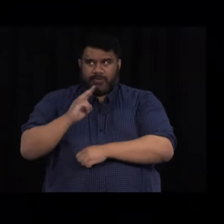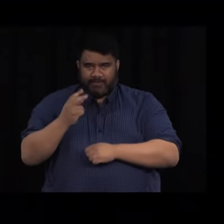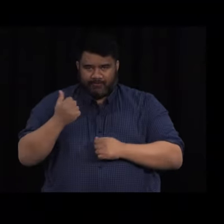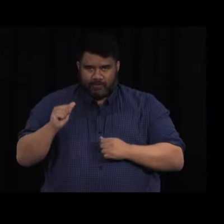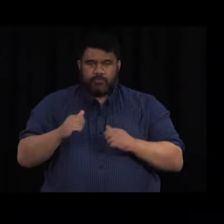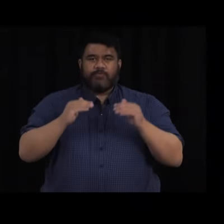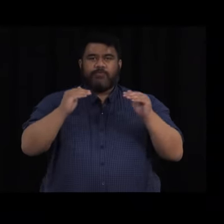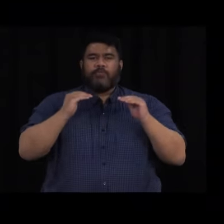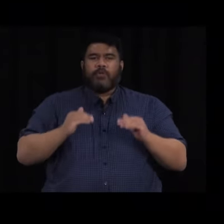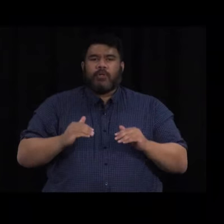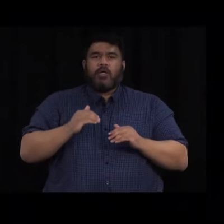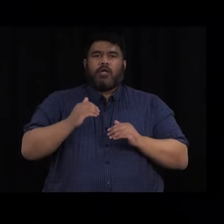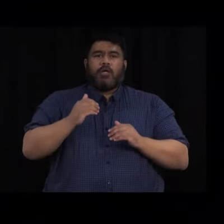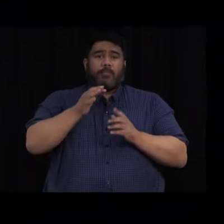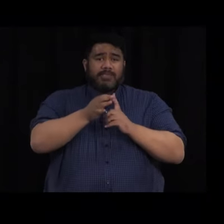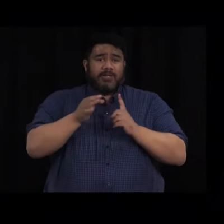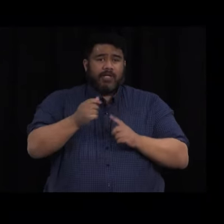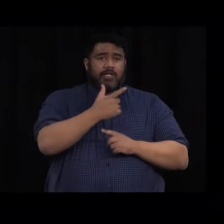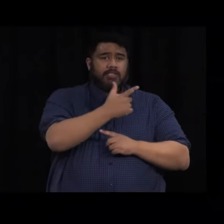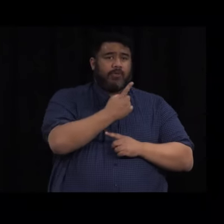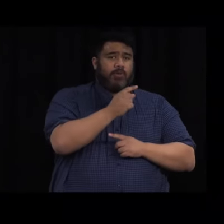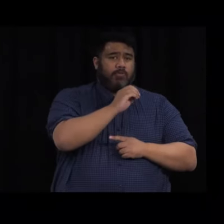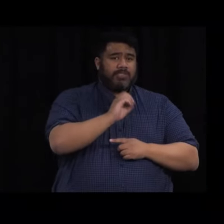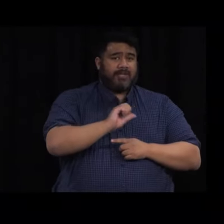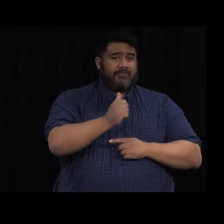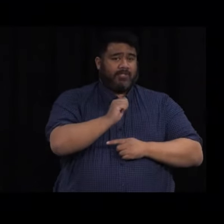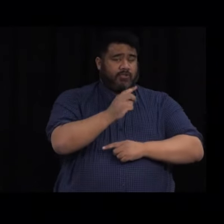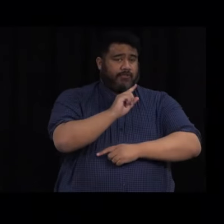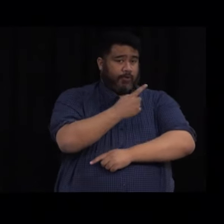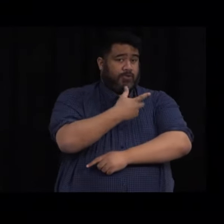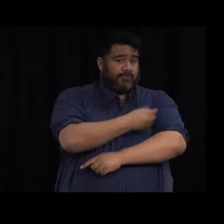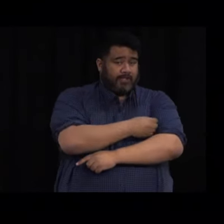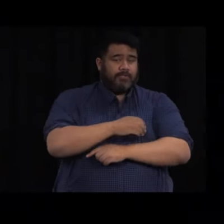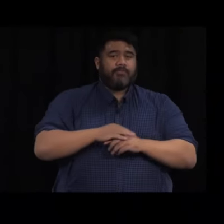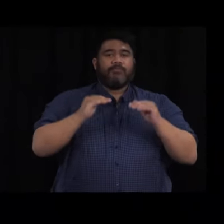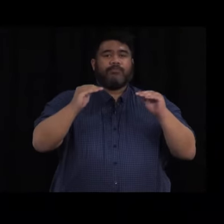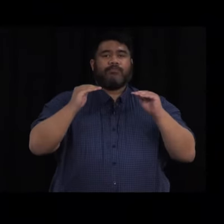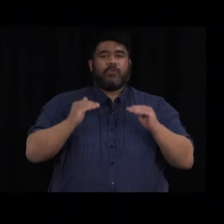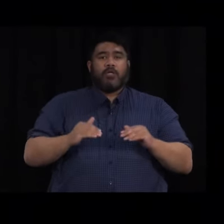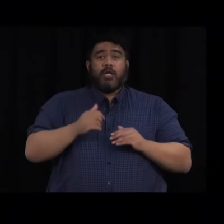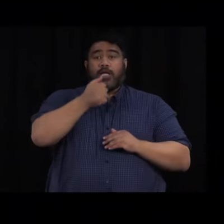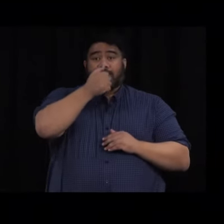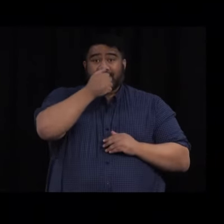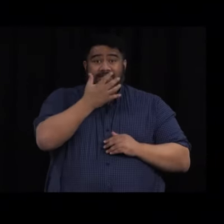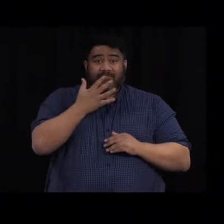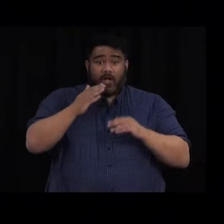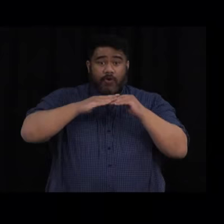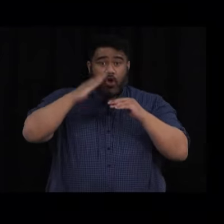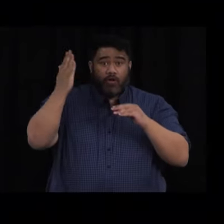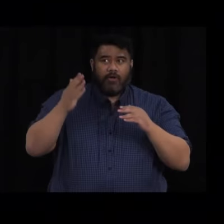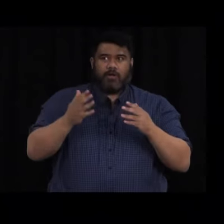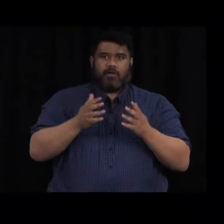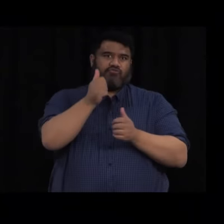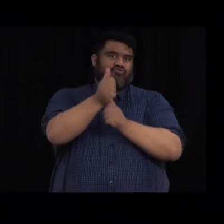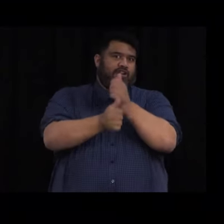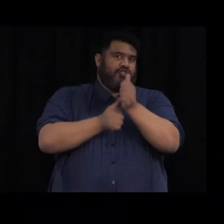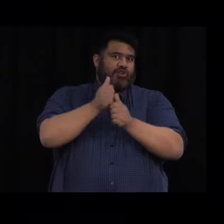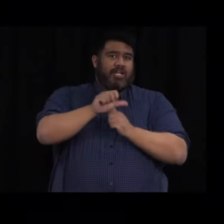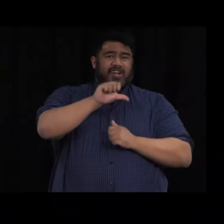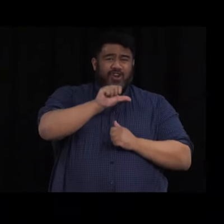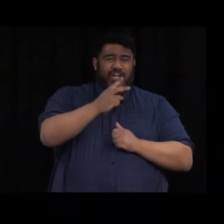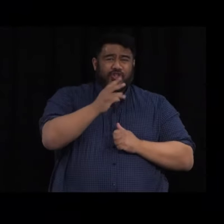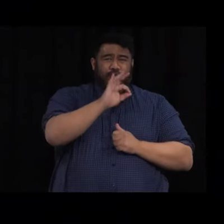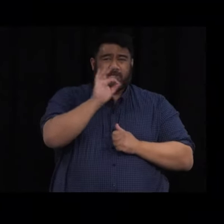and 40% their second. The 92% of over 65s deserve a particular shout-out for getting their first dose.